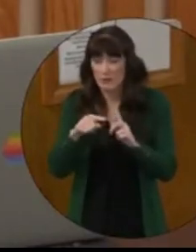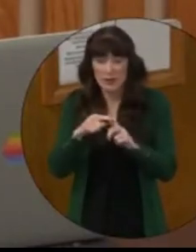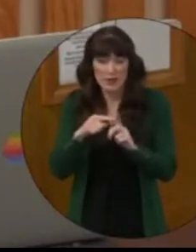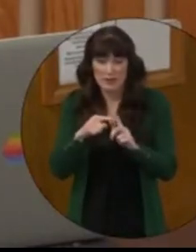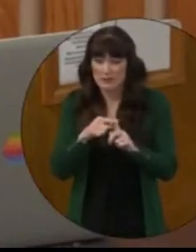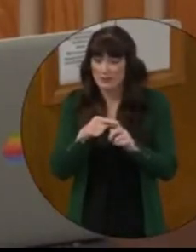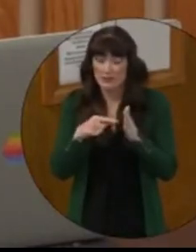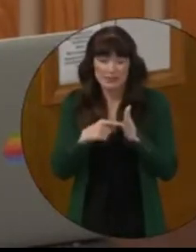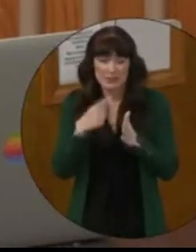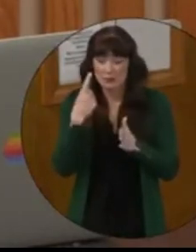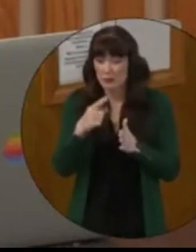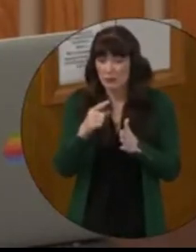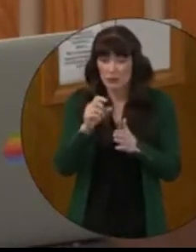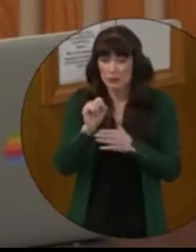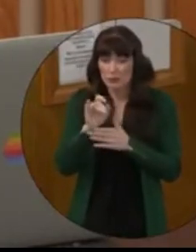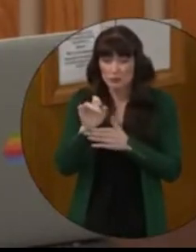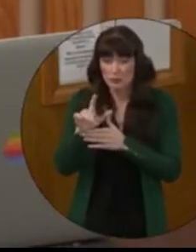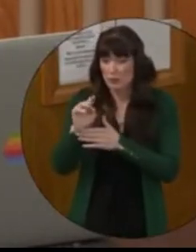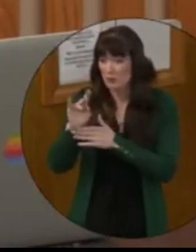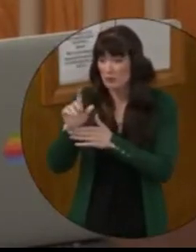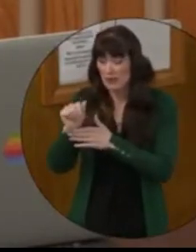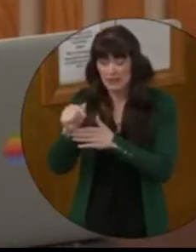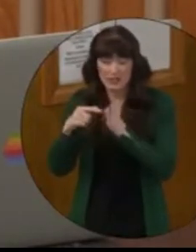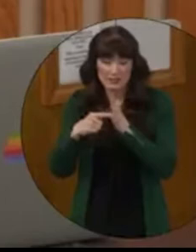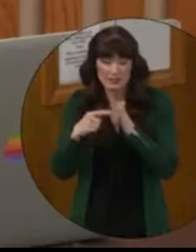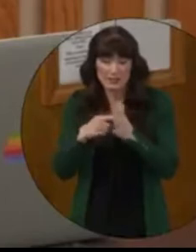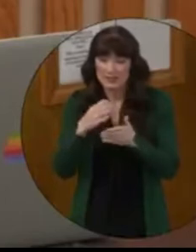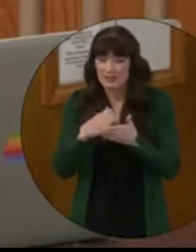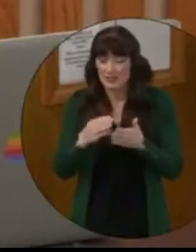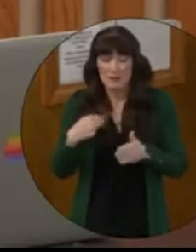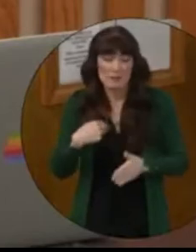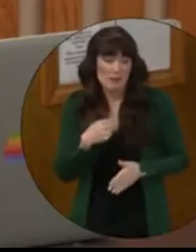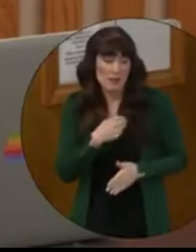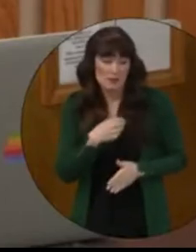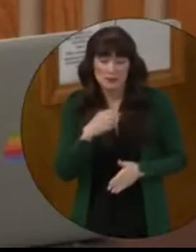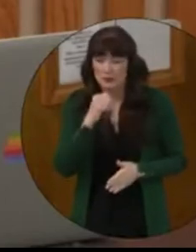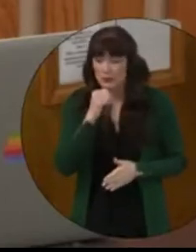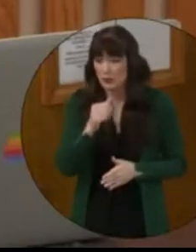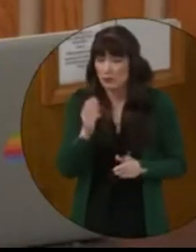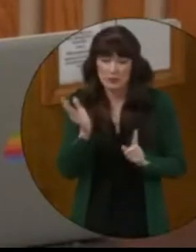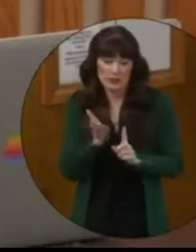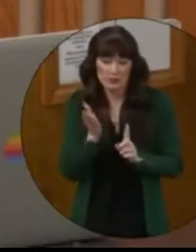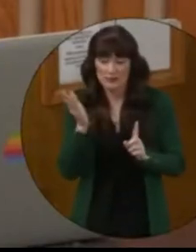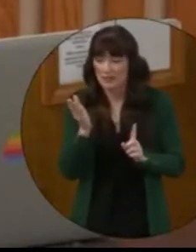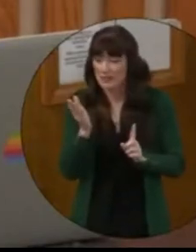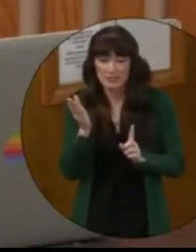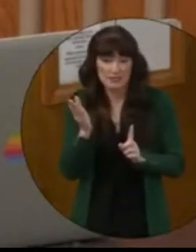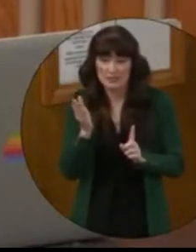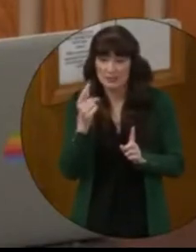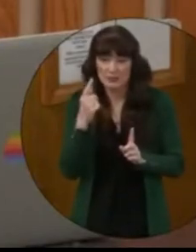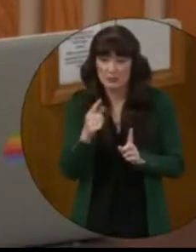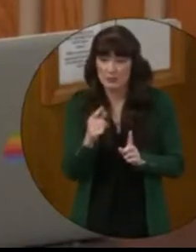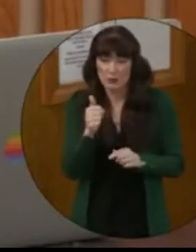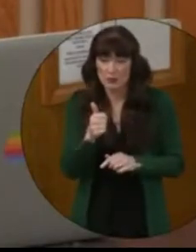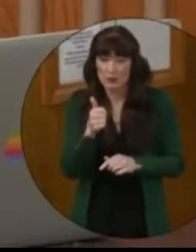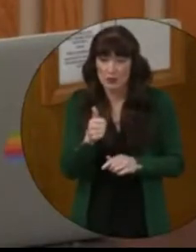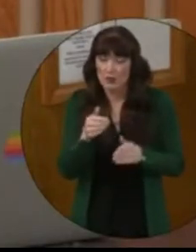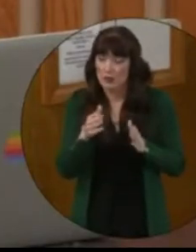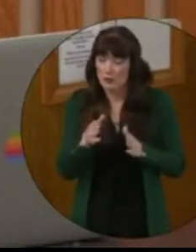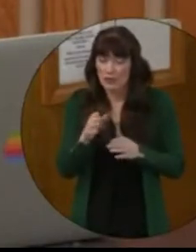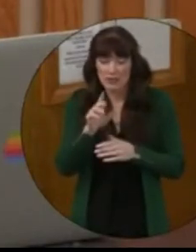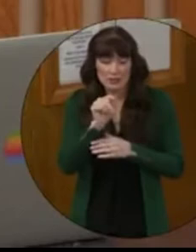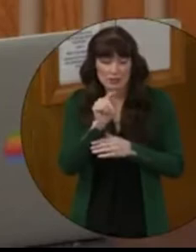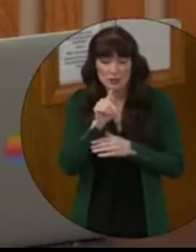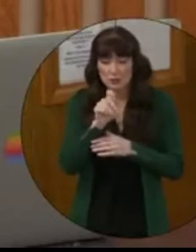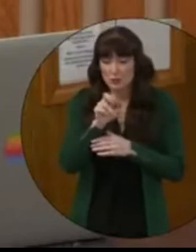As a result, some members of the board will never be convinced to be more responsible in their own use of social media. You treat Twitter